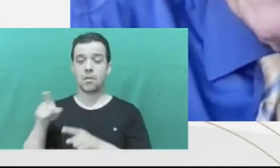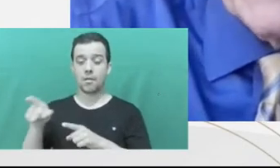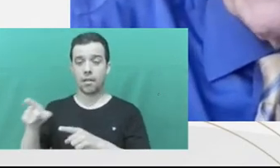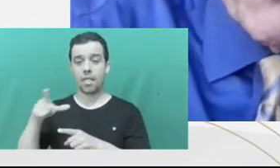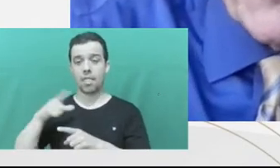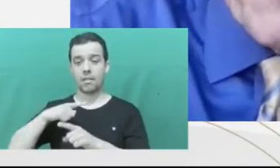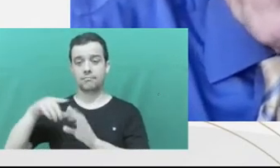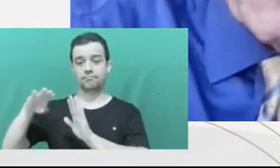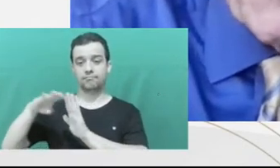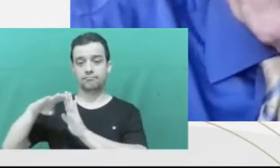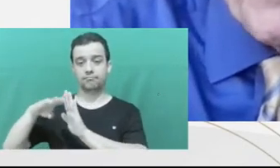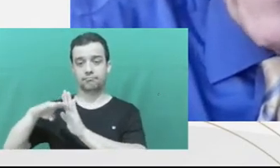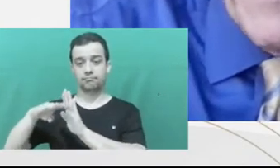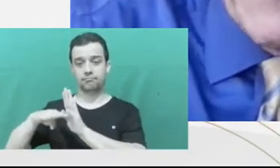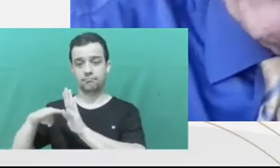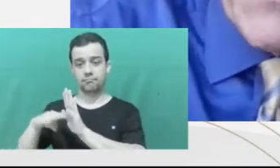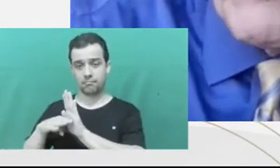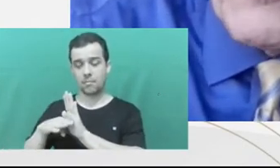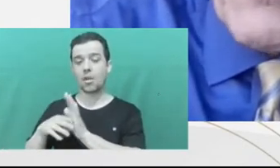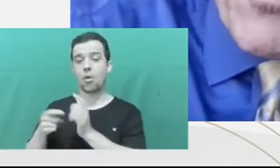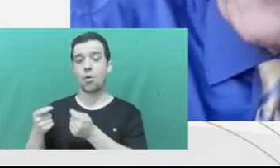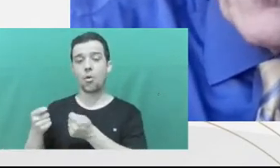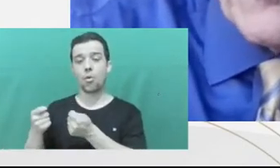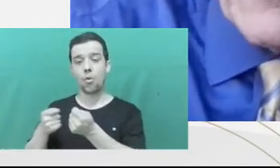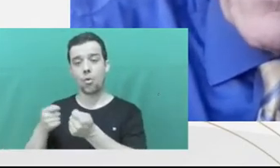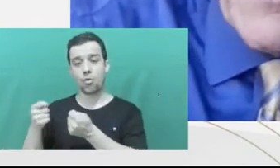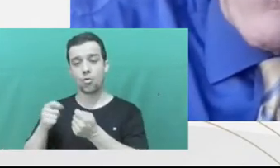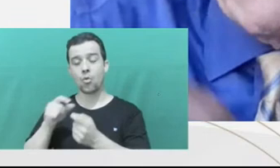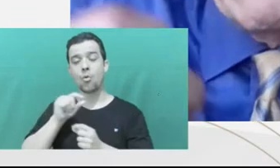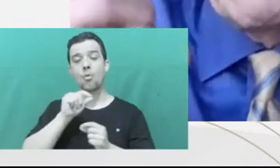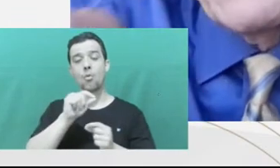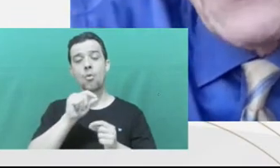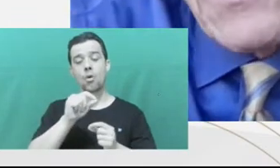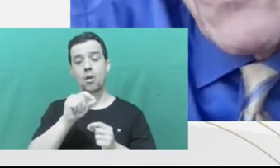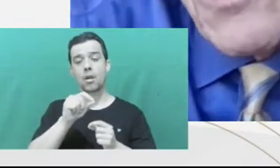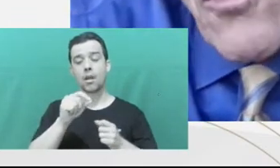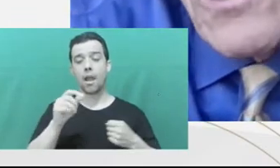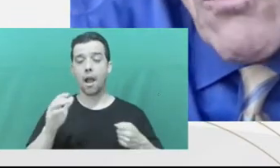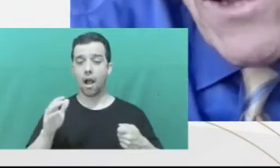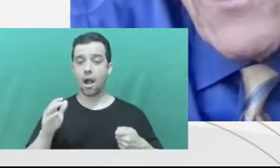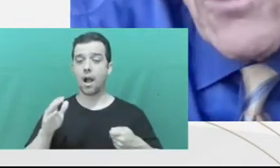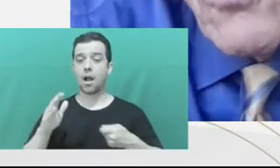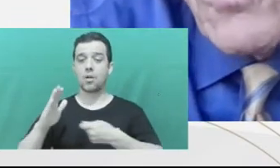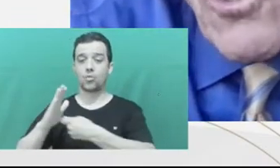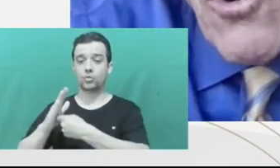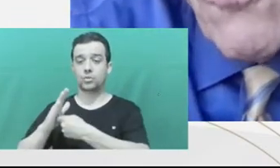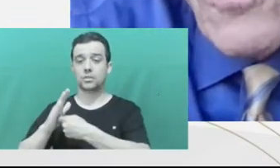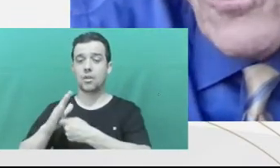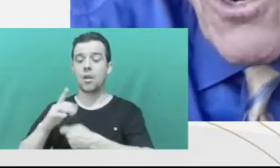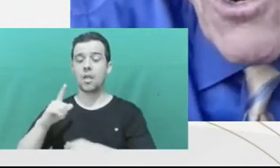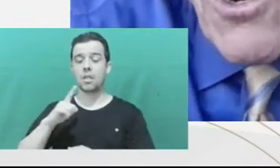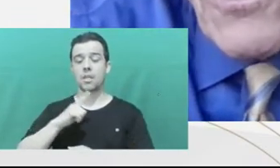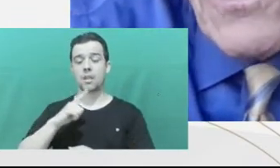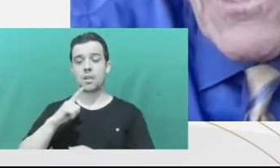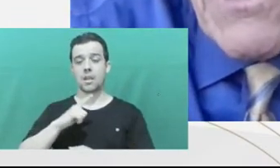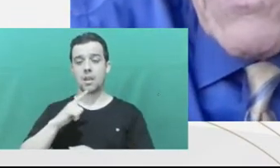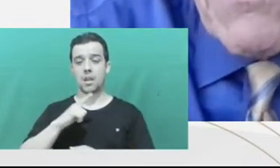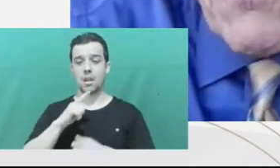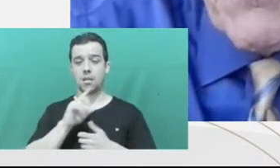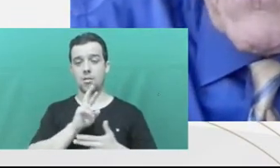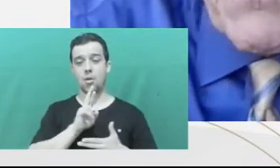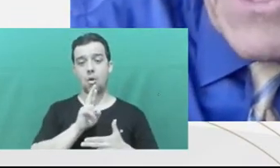that is most often leveled at prosecutors. The system encourages prosecutors to overcharge.